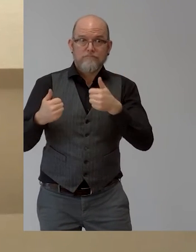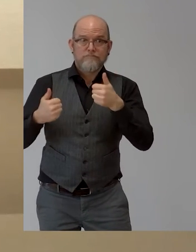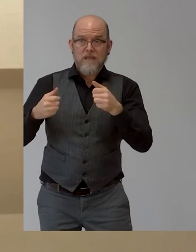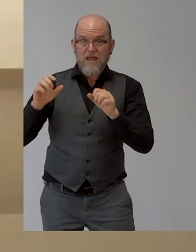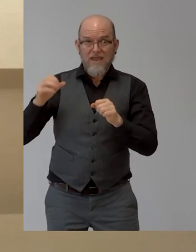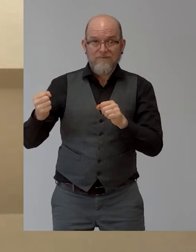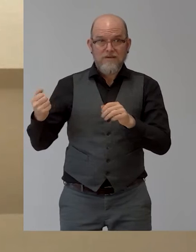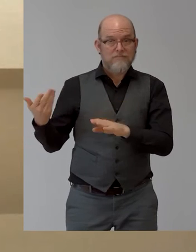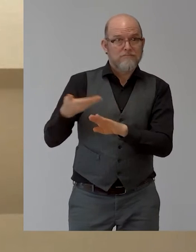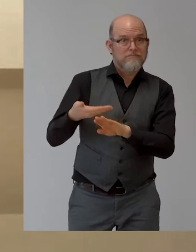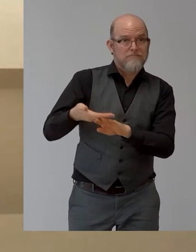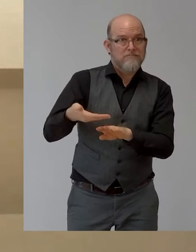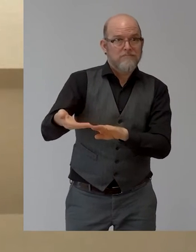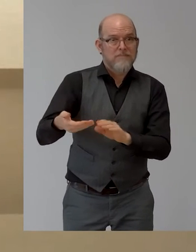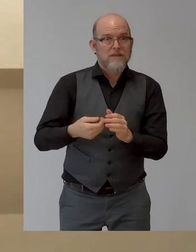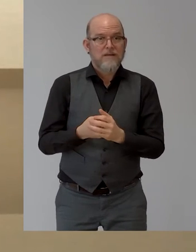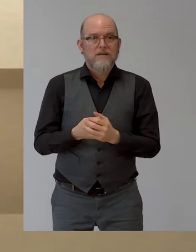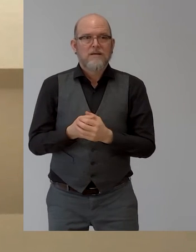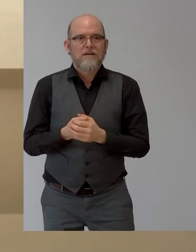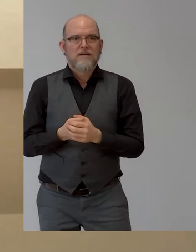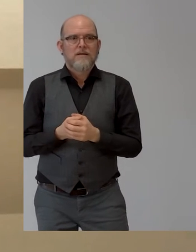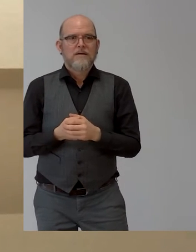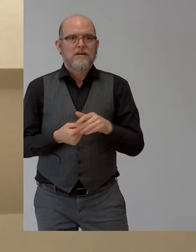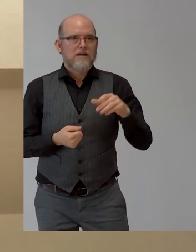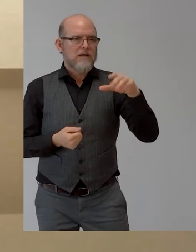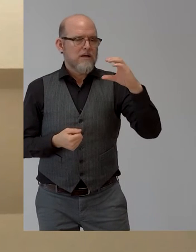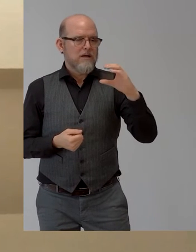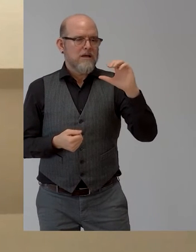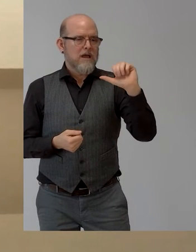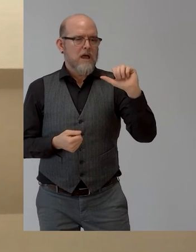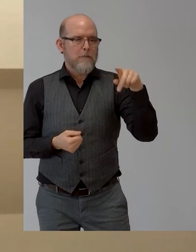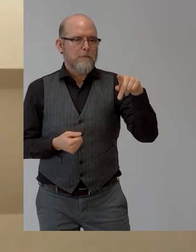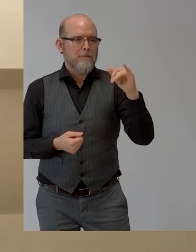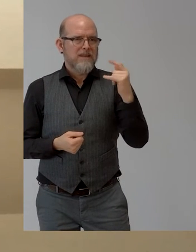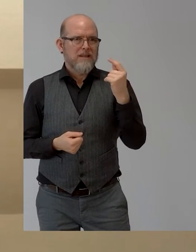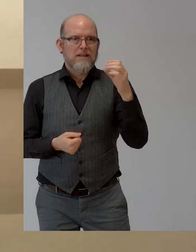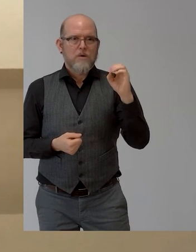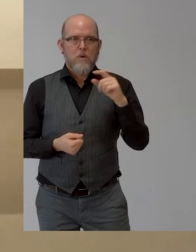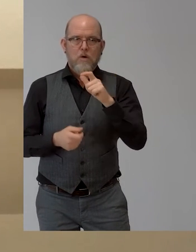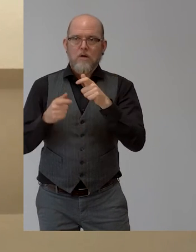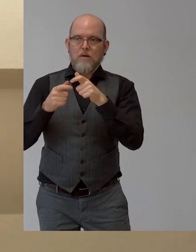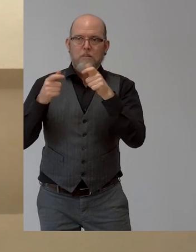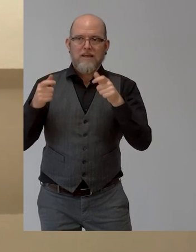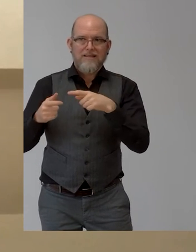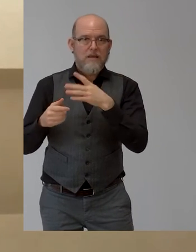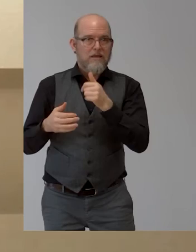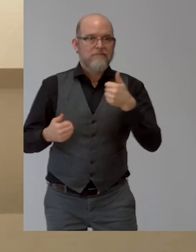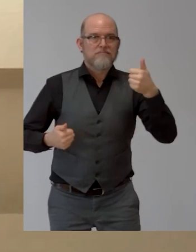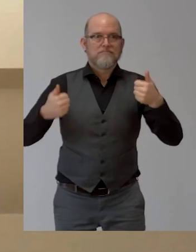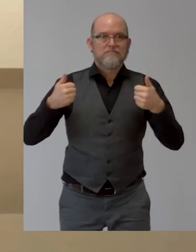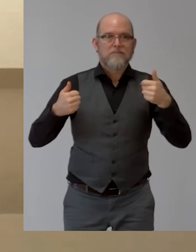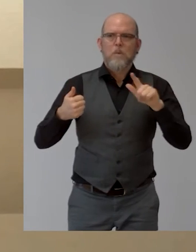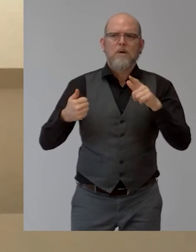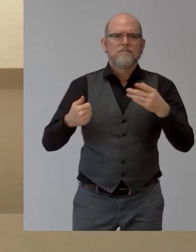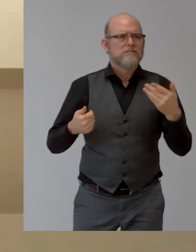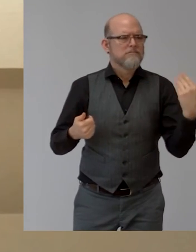company Capito, and would be good to understand what the positioning is vis-a-vis these other competitors. I think it's a great solution and it's